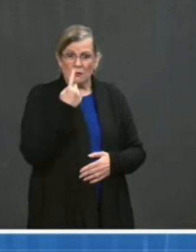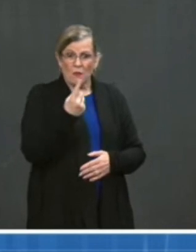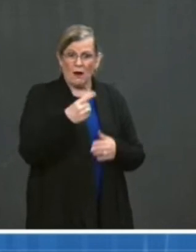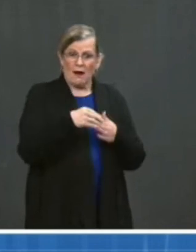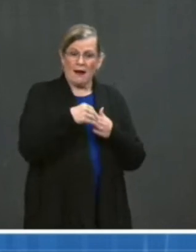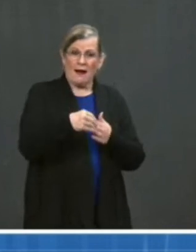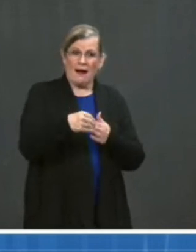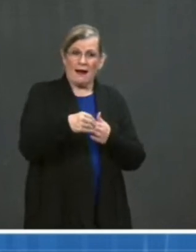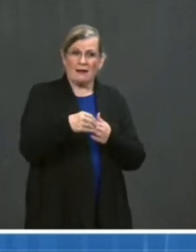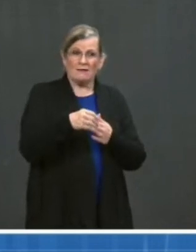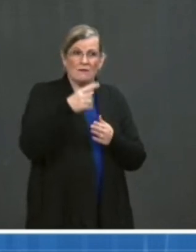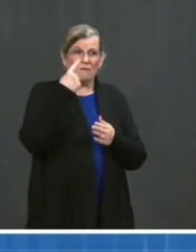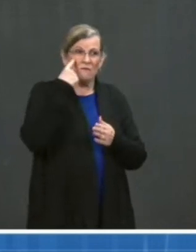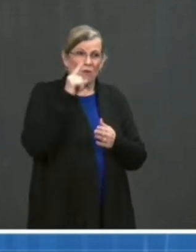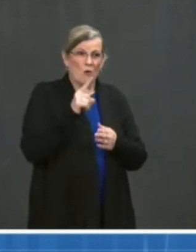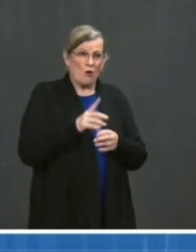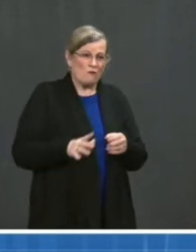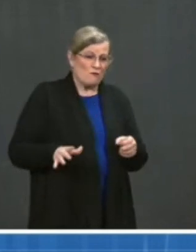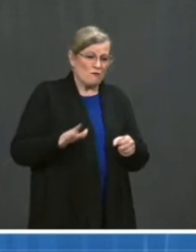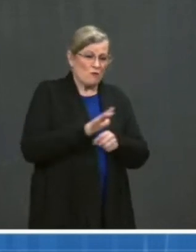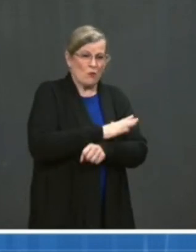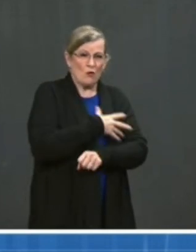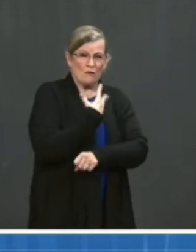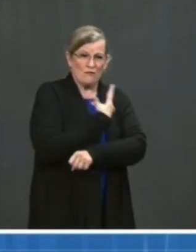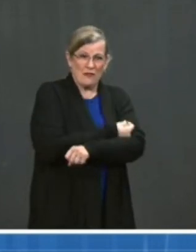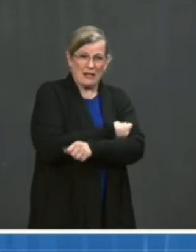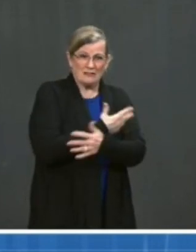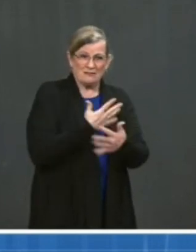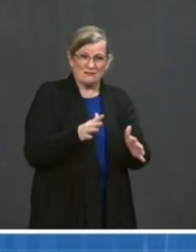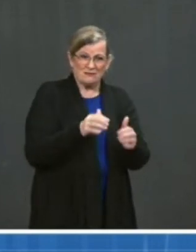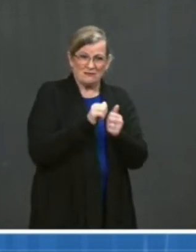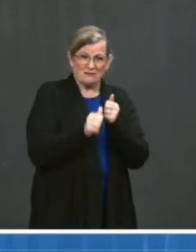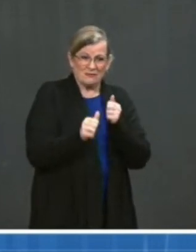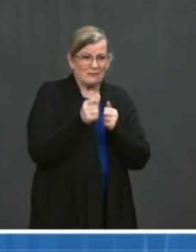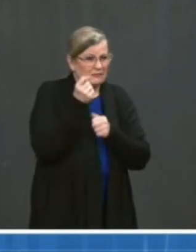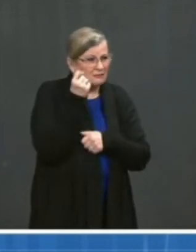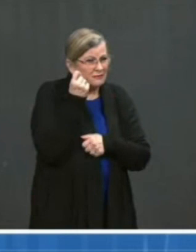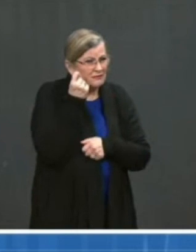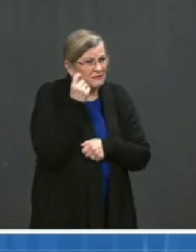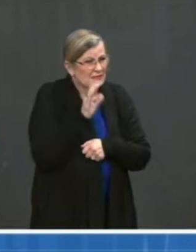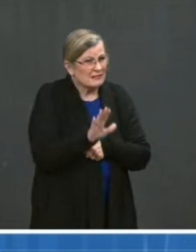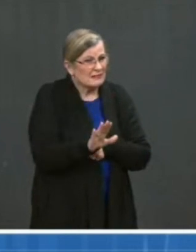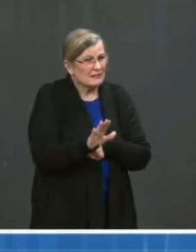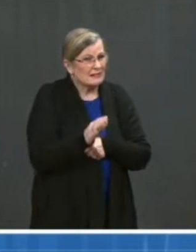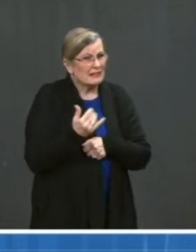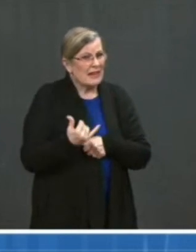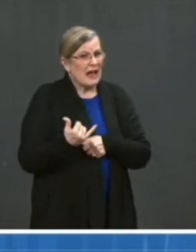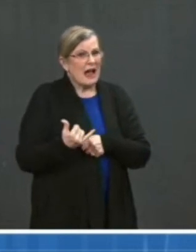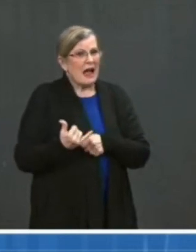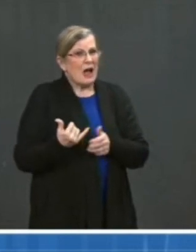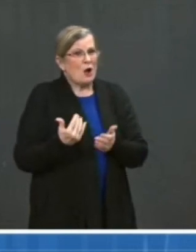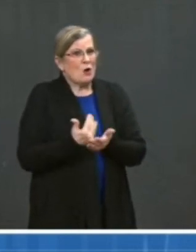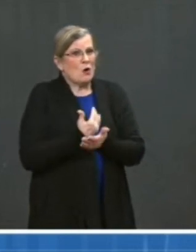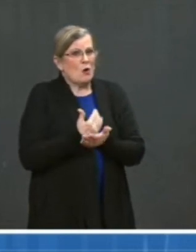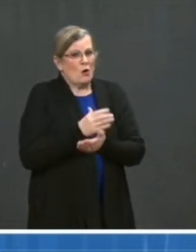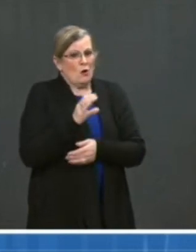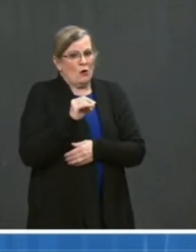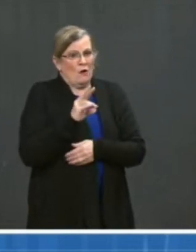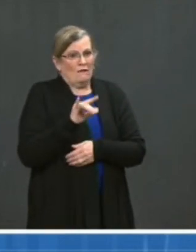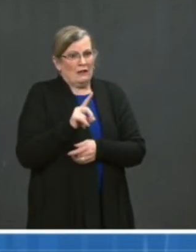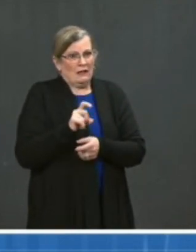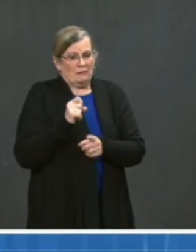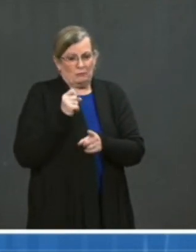of the guidance. That said, we are at 64,000 new COVID cases today, and